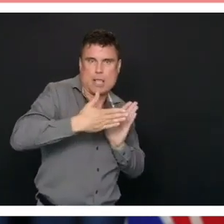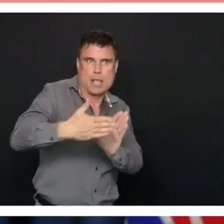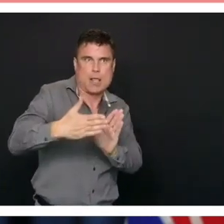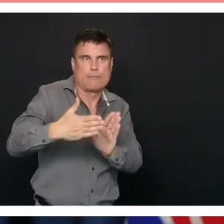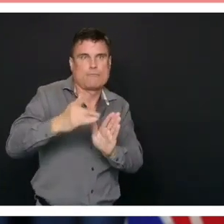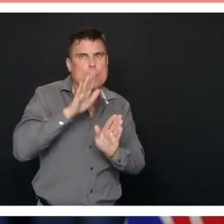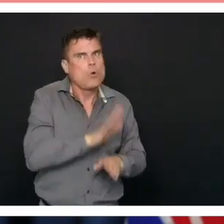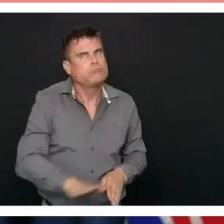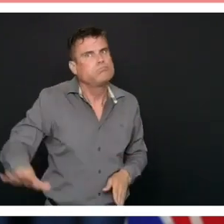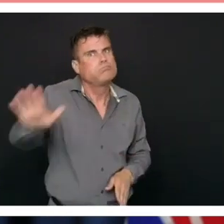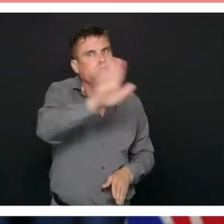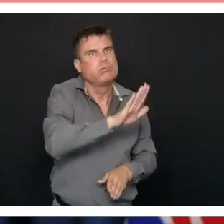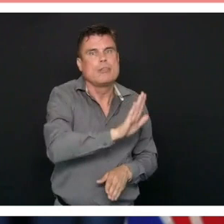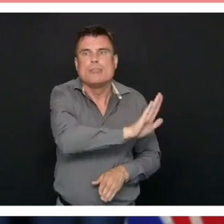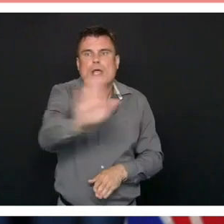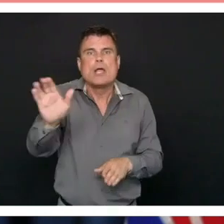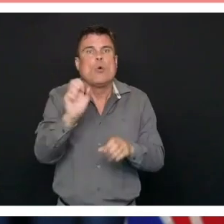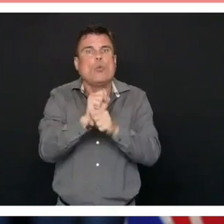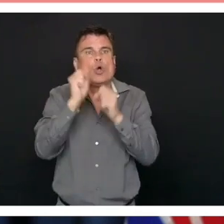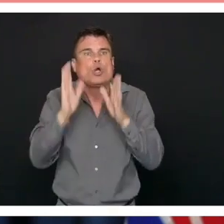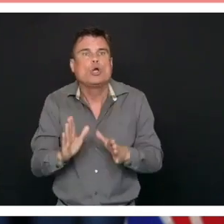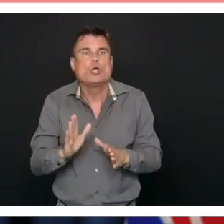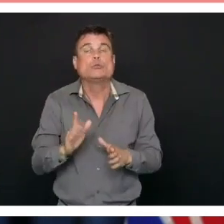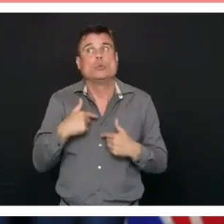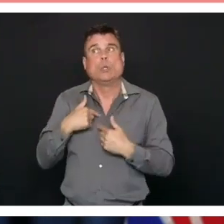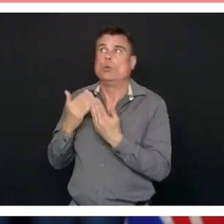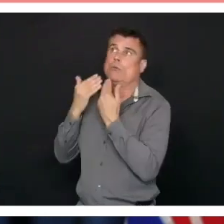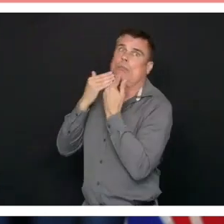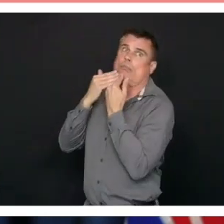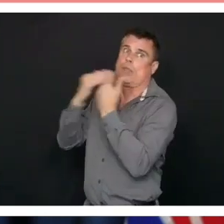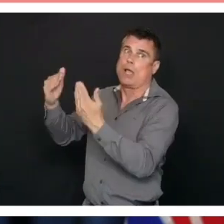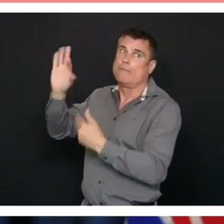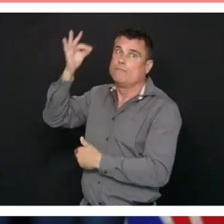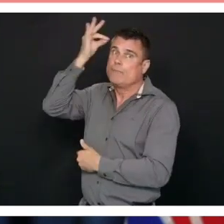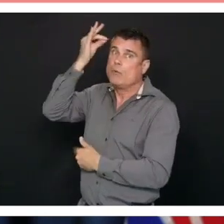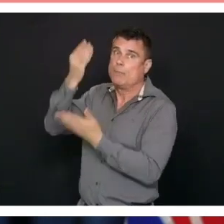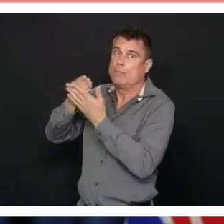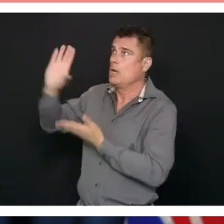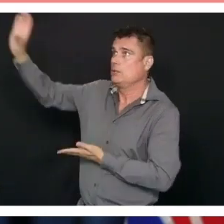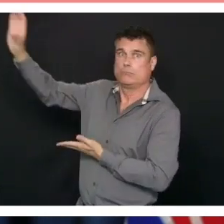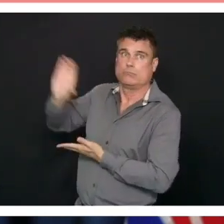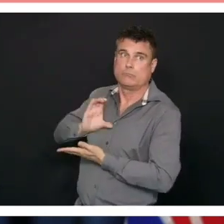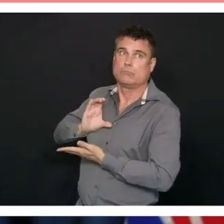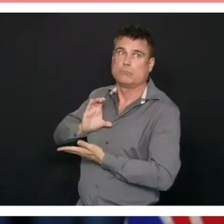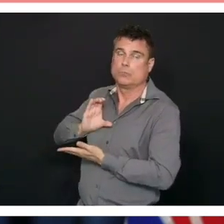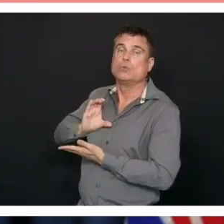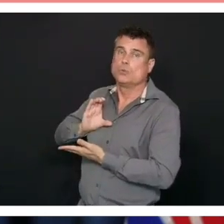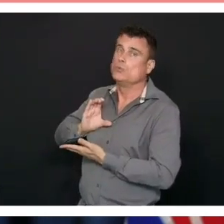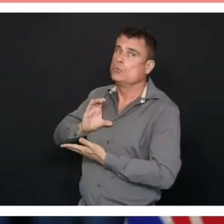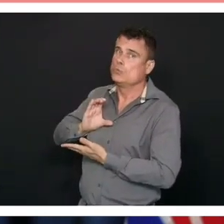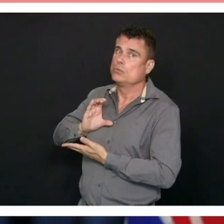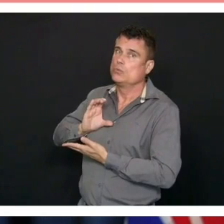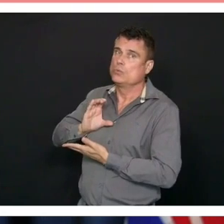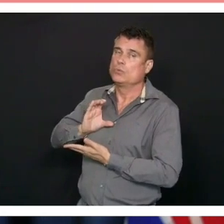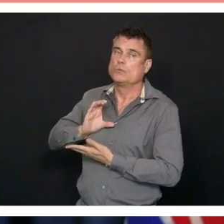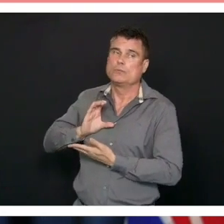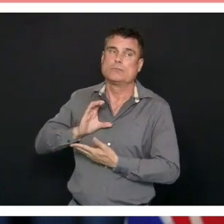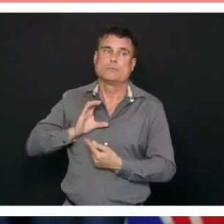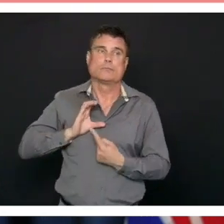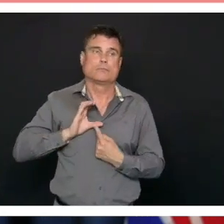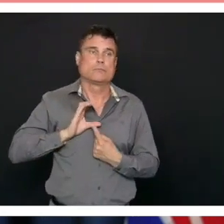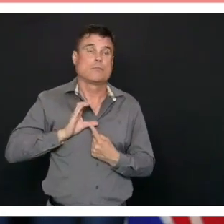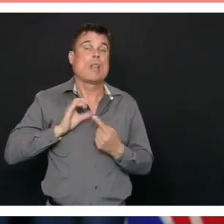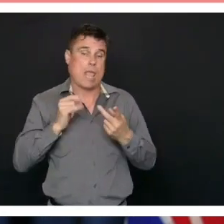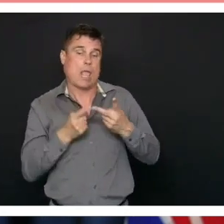But we're grateful to have the federal resources and we're going to be doing our part to address the need in that area. When it comes